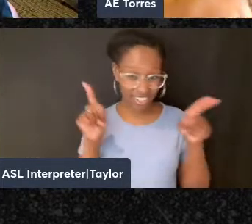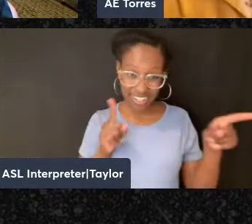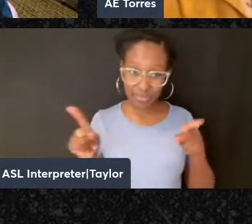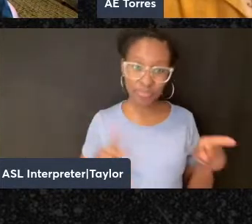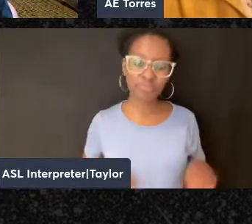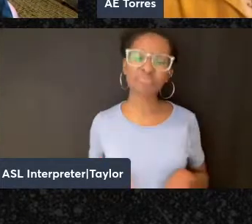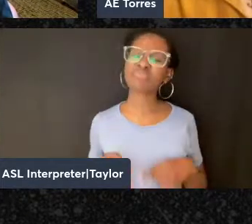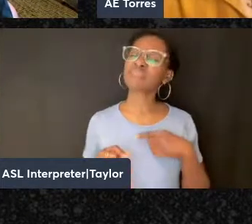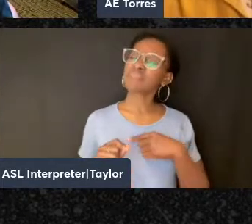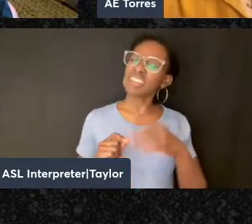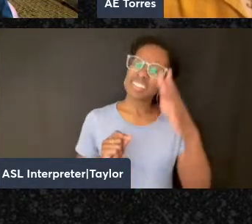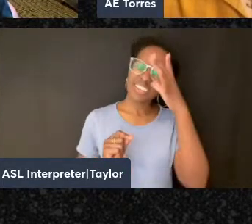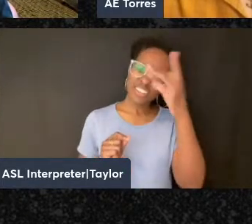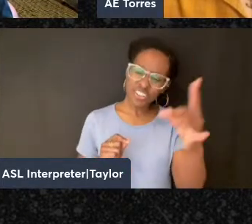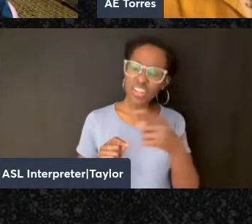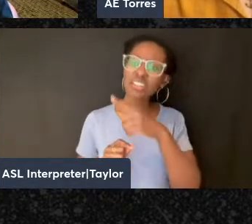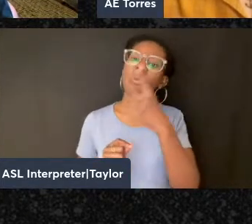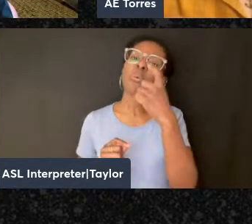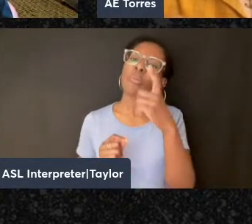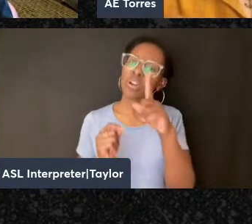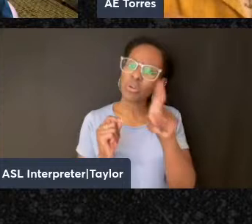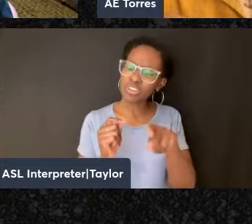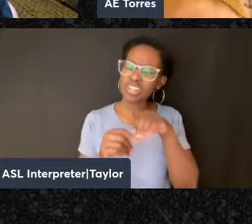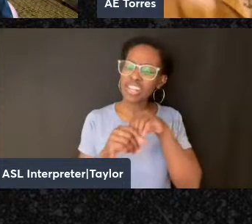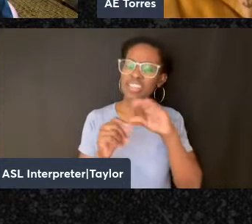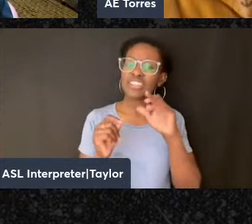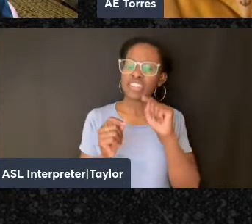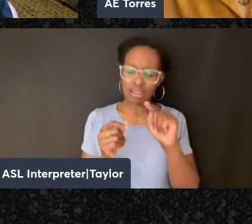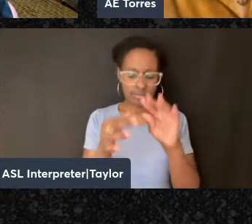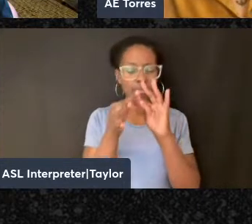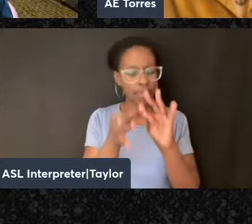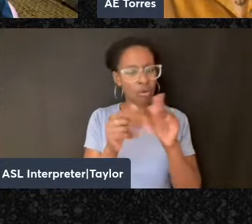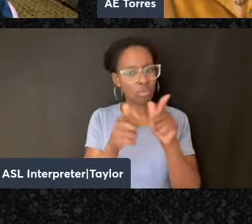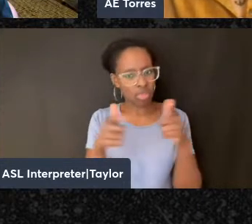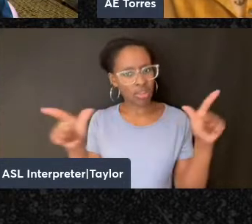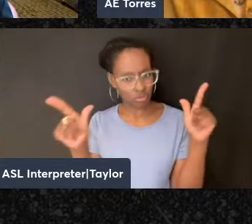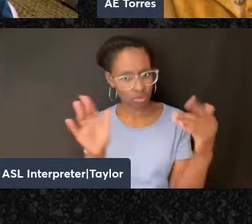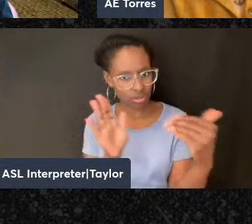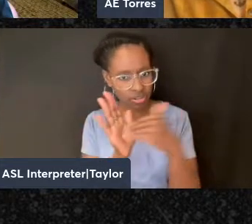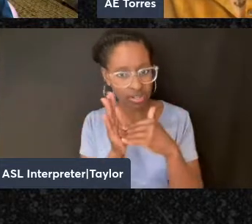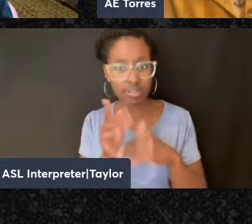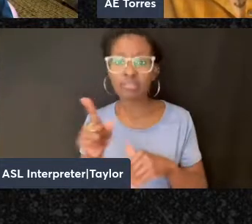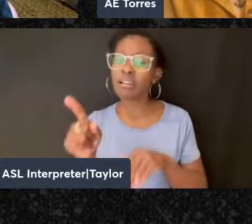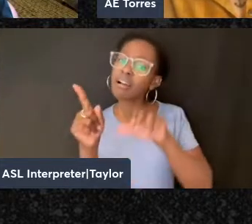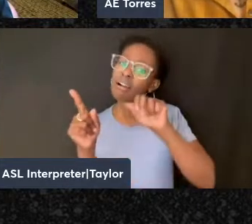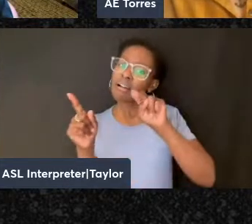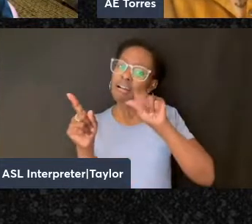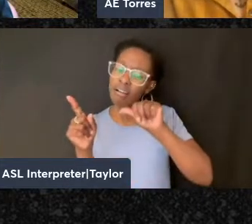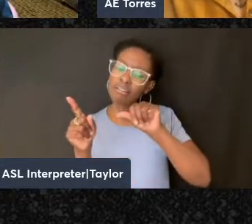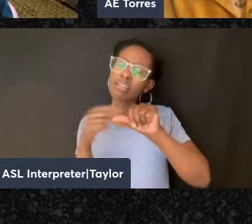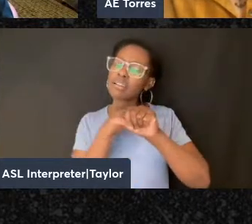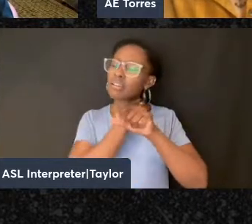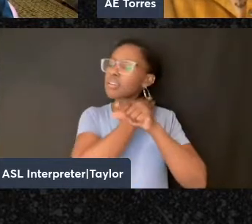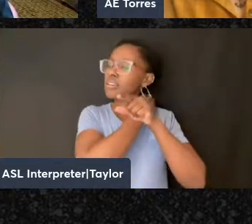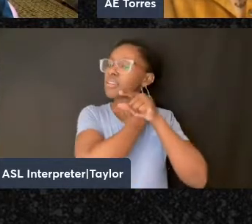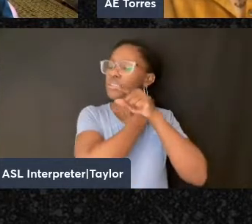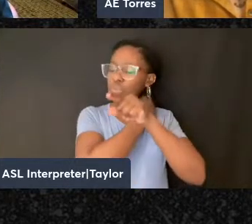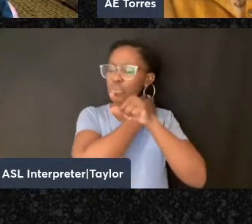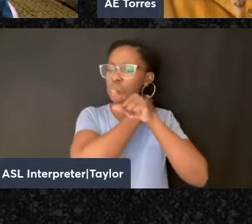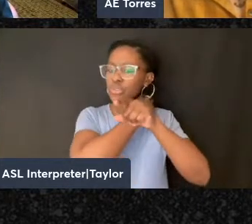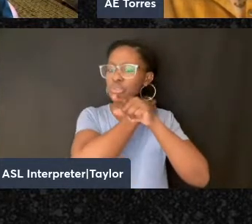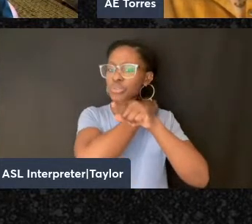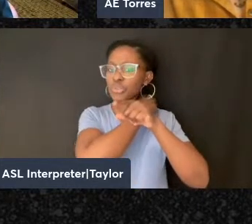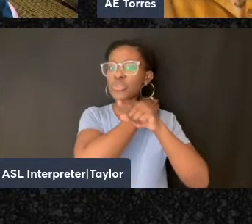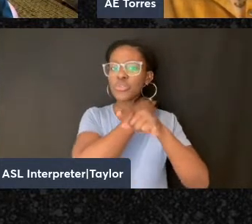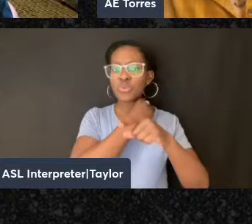questions from the chat here, which also is about language. know, and Ana, you were, you know, making an